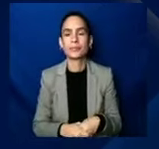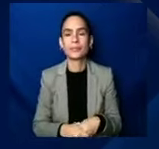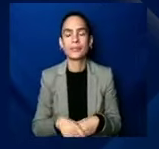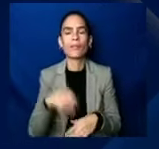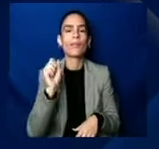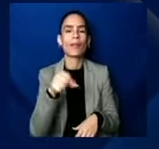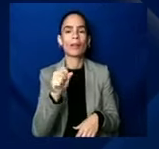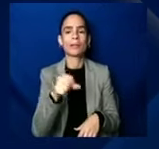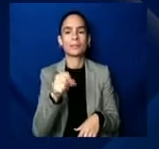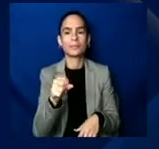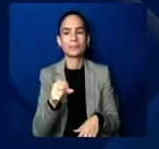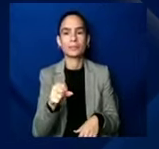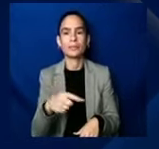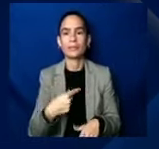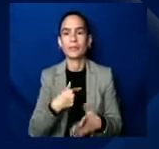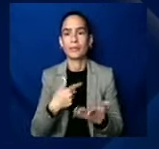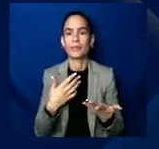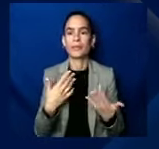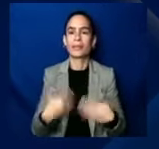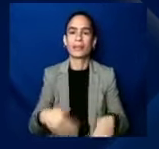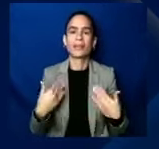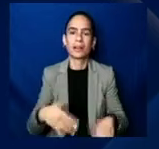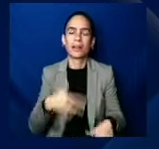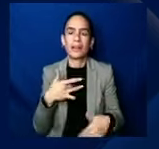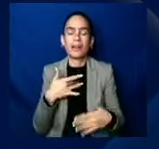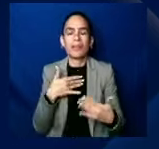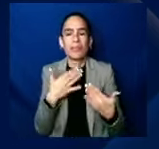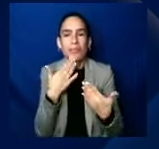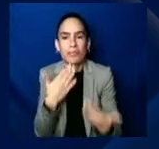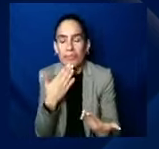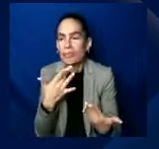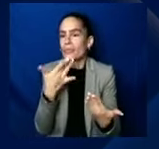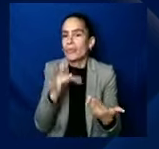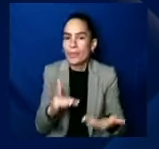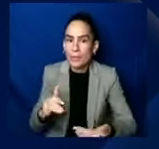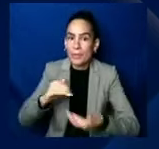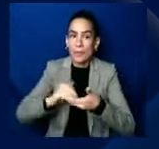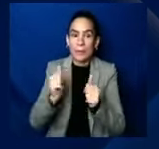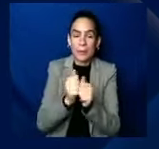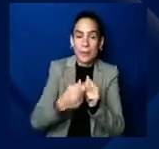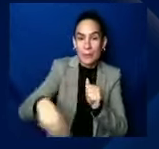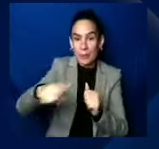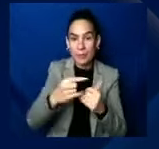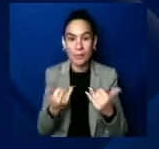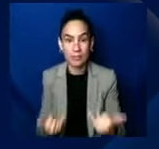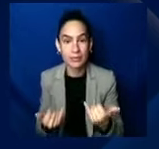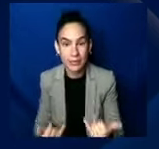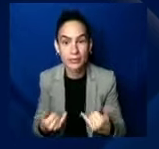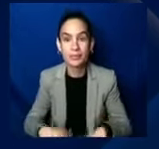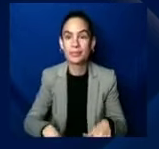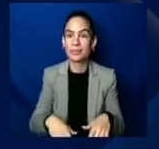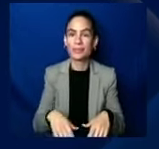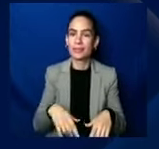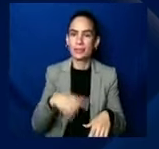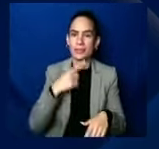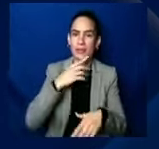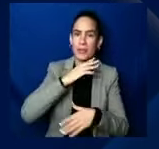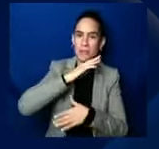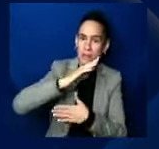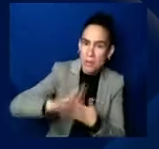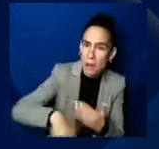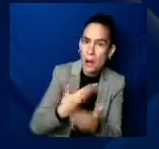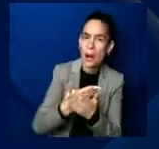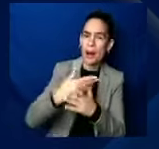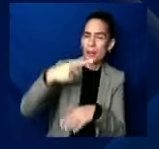working in partnership with all of you all. And in particular, um, you know, the entire black maternal health caucus. And I just remember getting the call